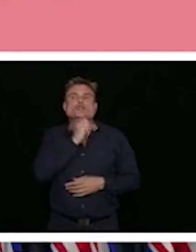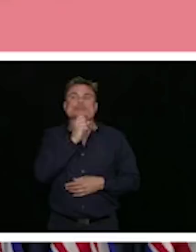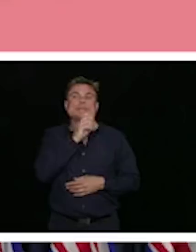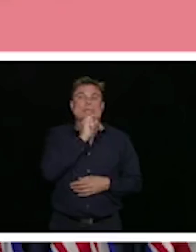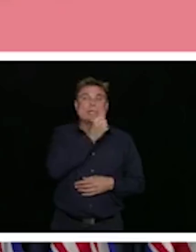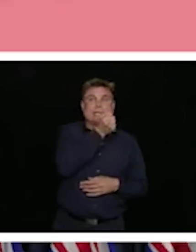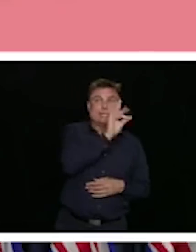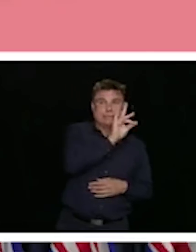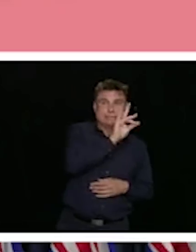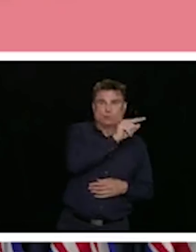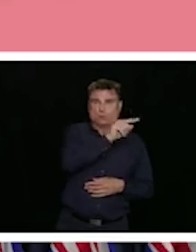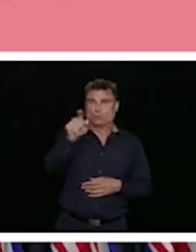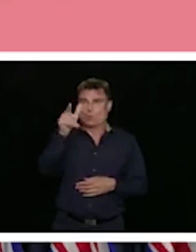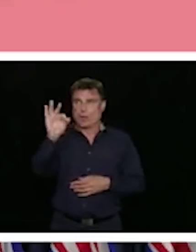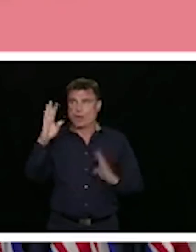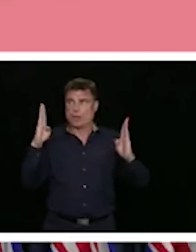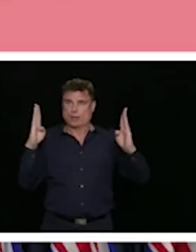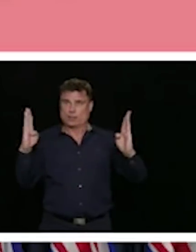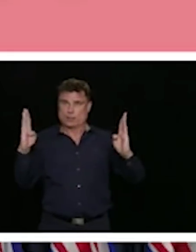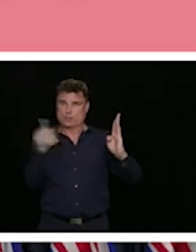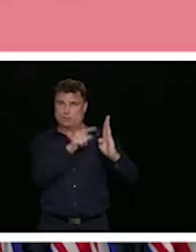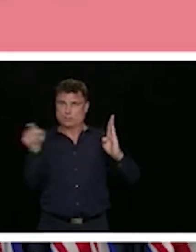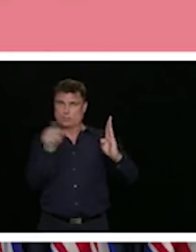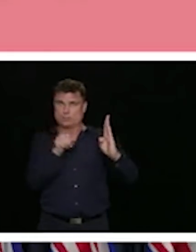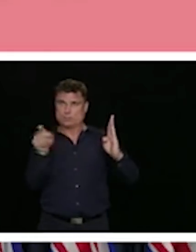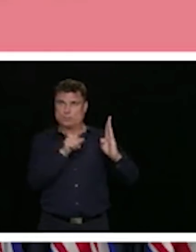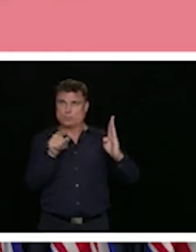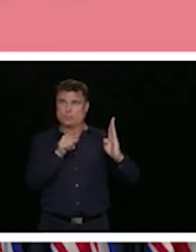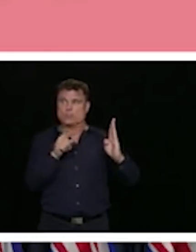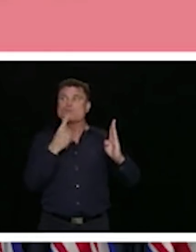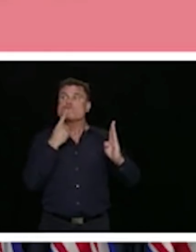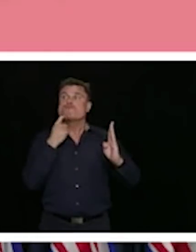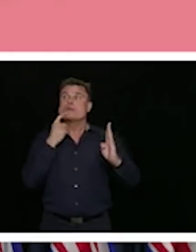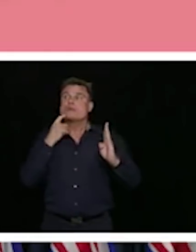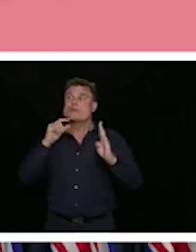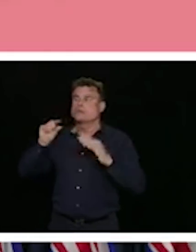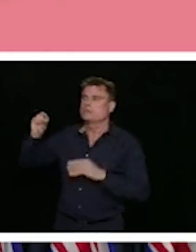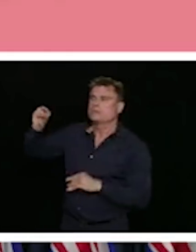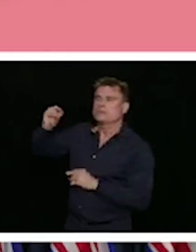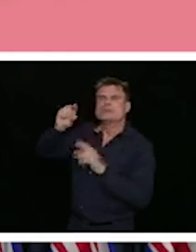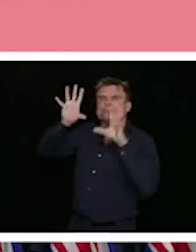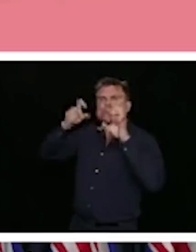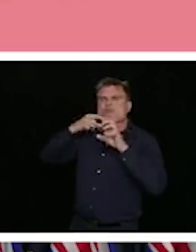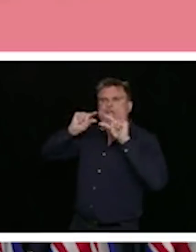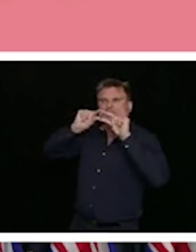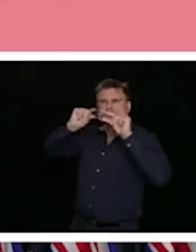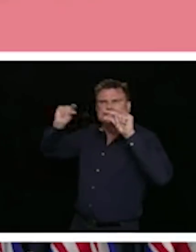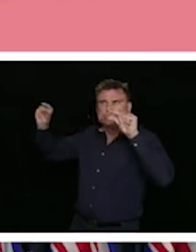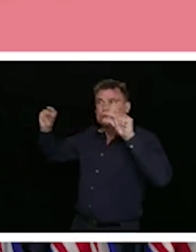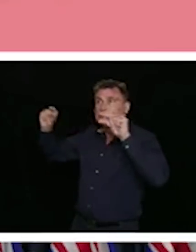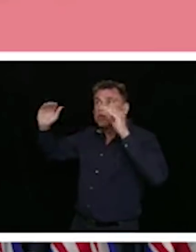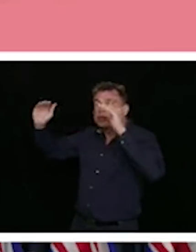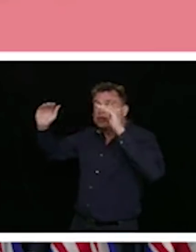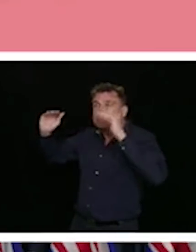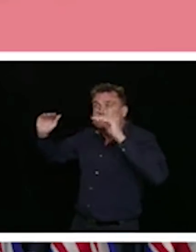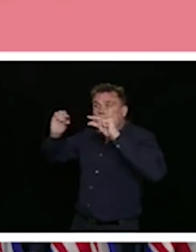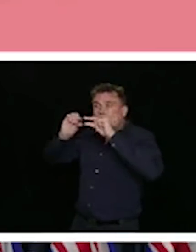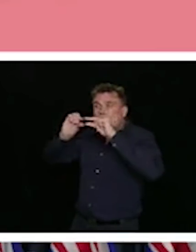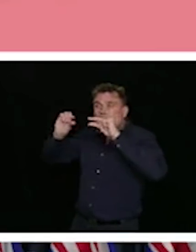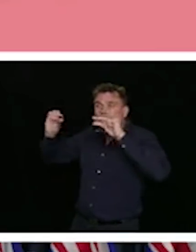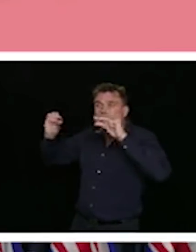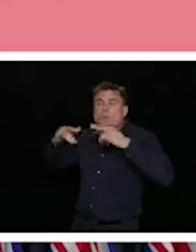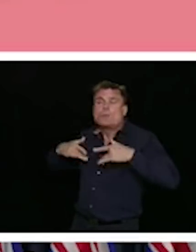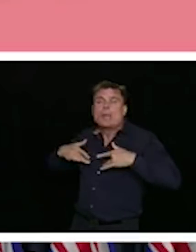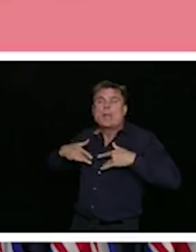And what we are seeing is that young people bore a greater proportion of the mental health and economic burden older